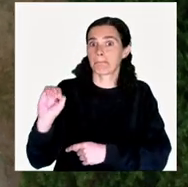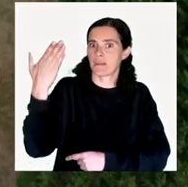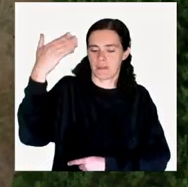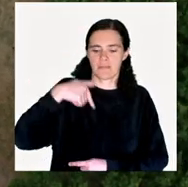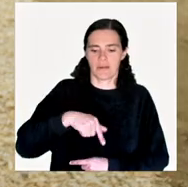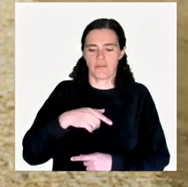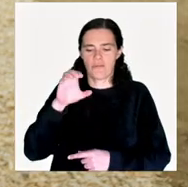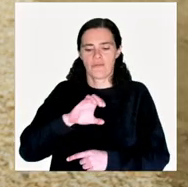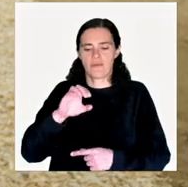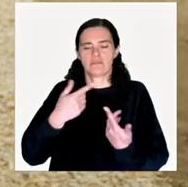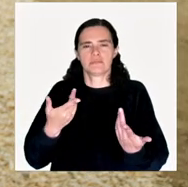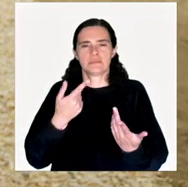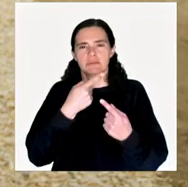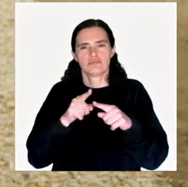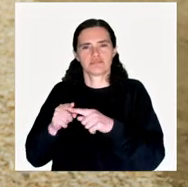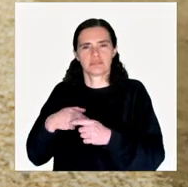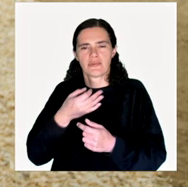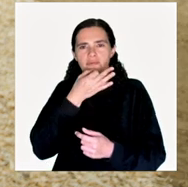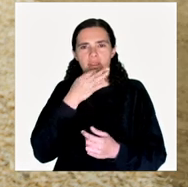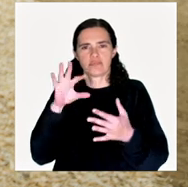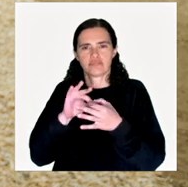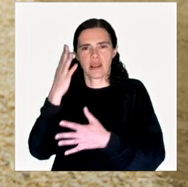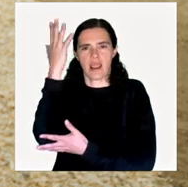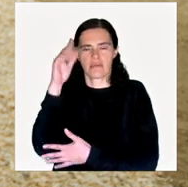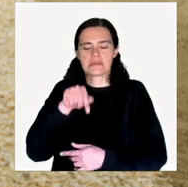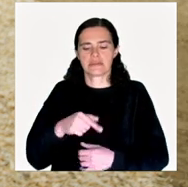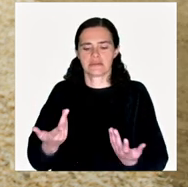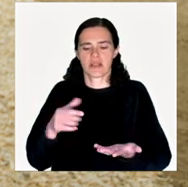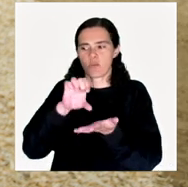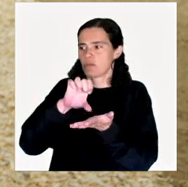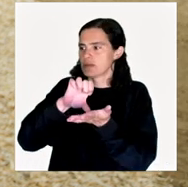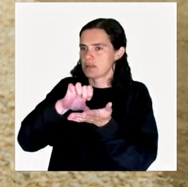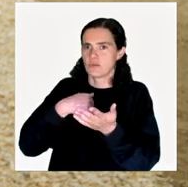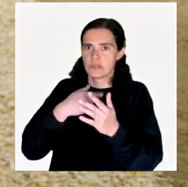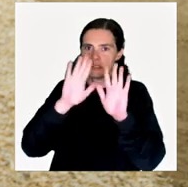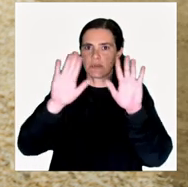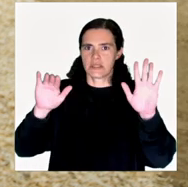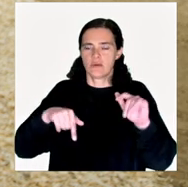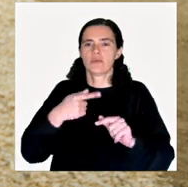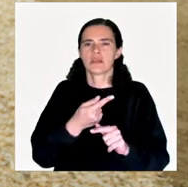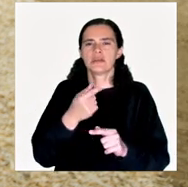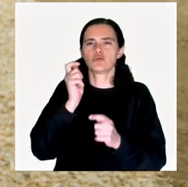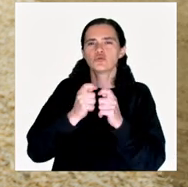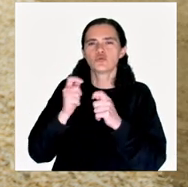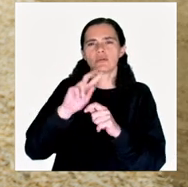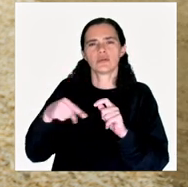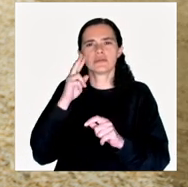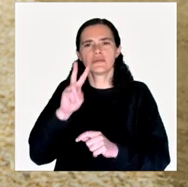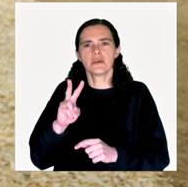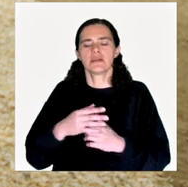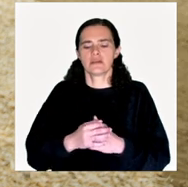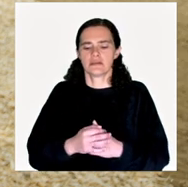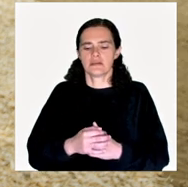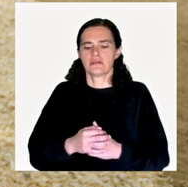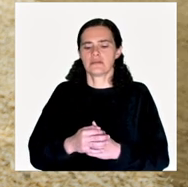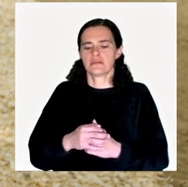presented. So there are many ways to talk about Pequitri, which is really the center of this exhibition and the sculpture that we